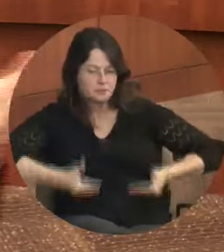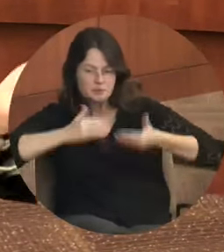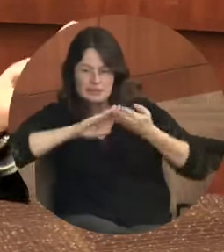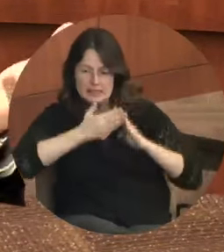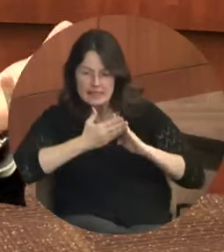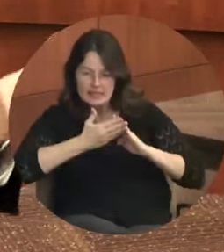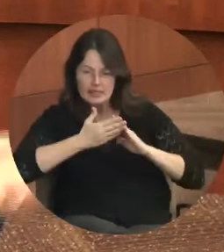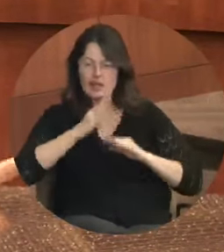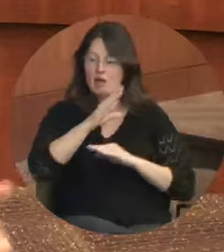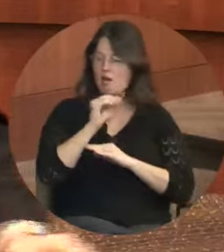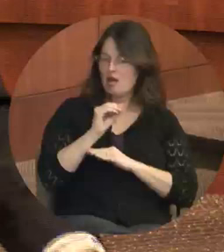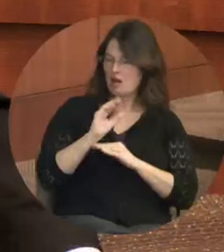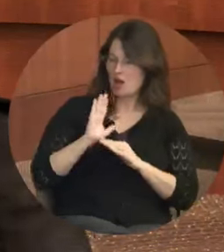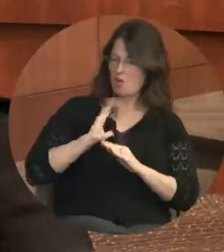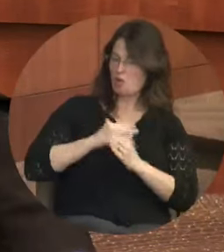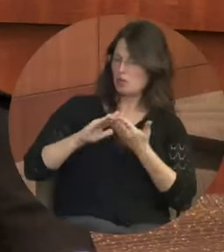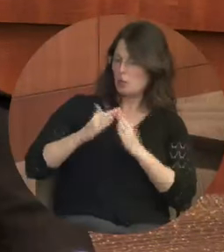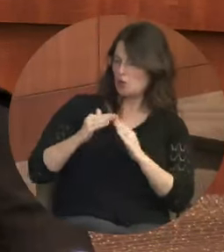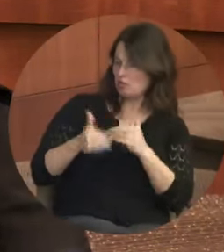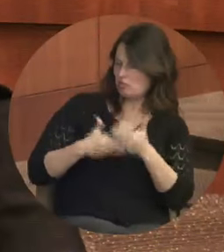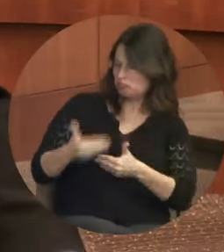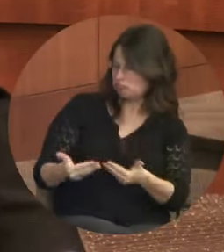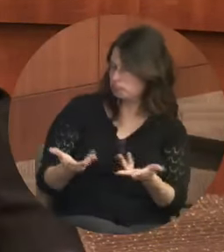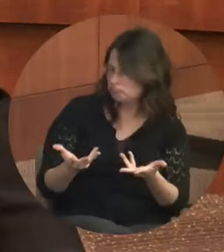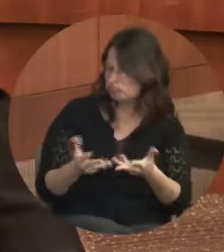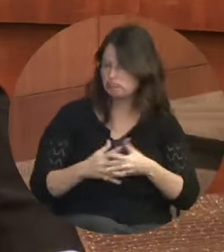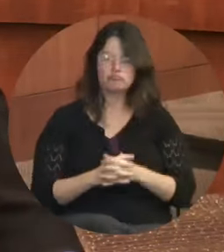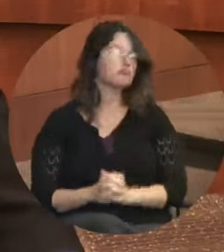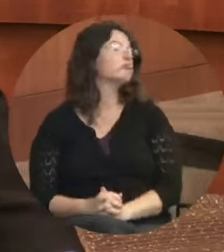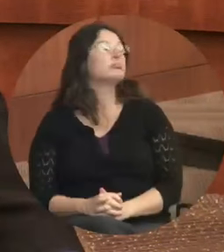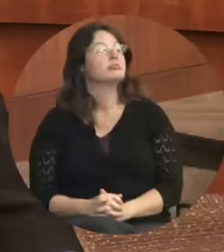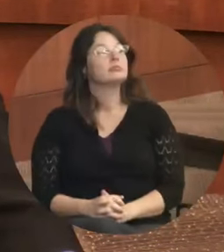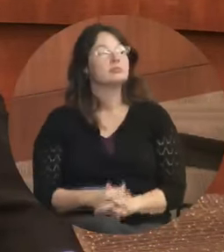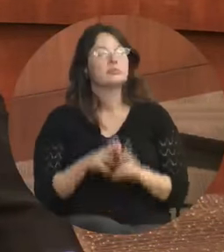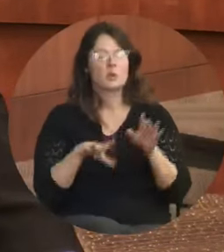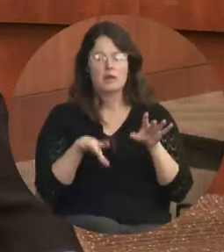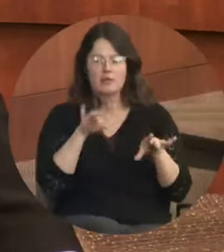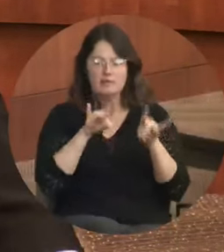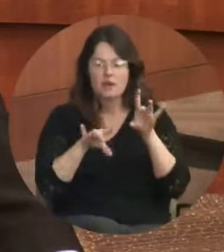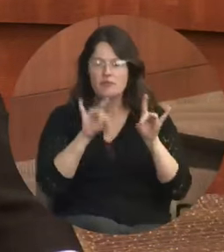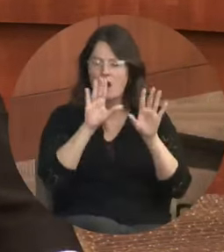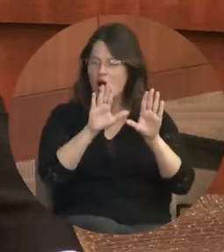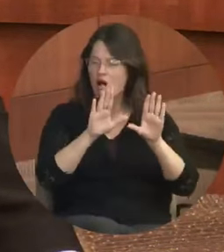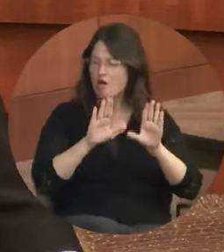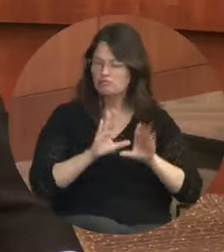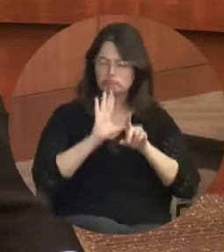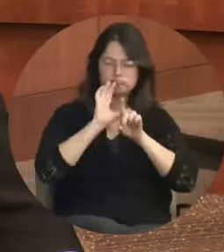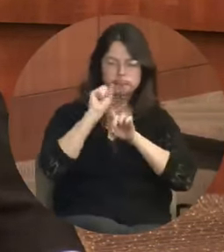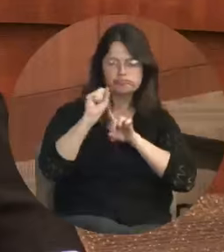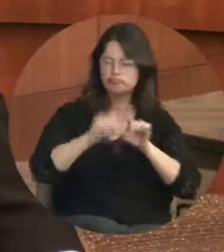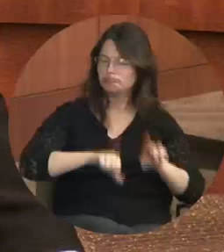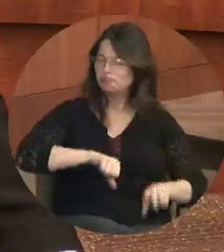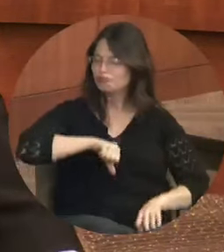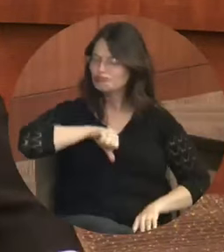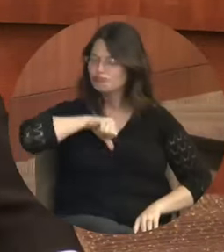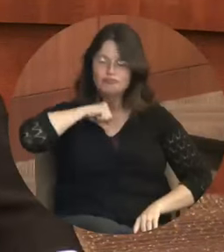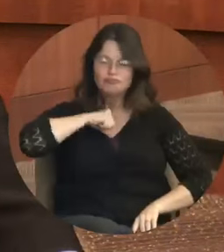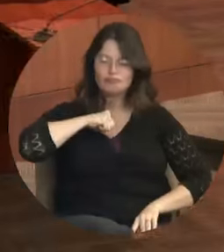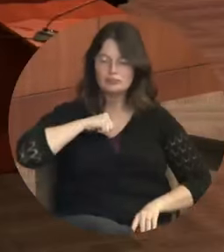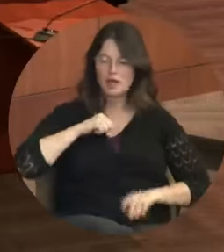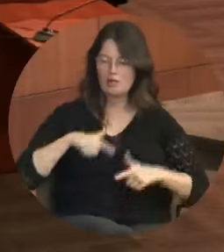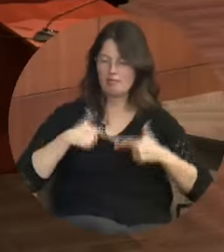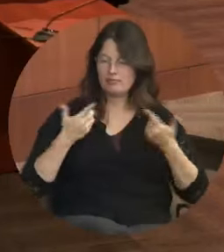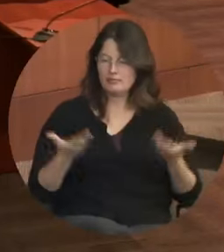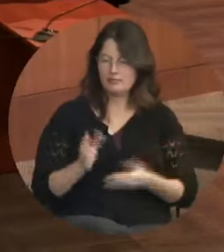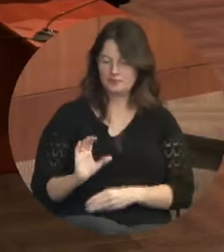how we're doing as a community. We found a number of things, number of excellent things, that make us proud to be living